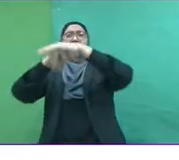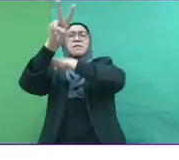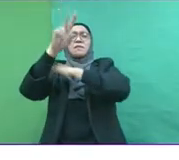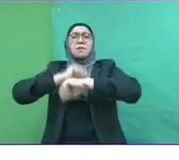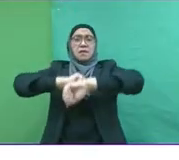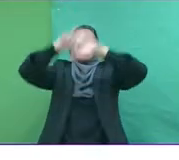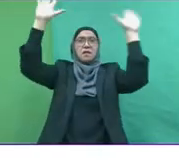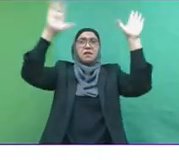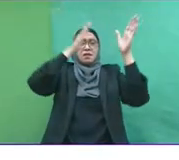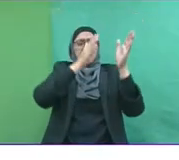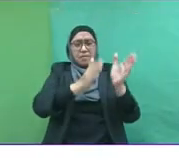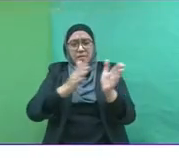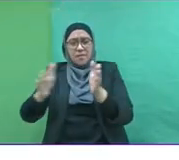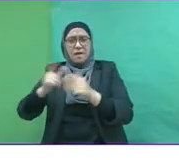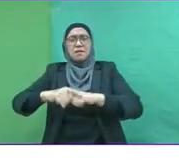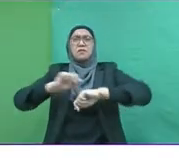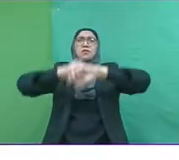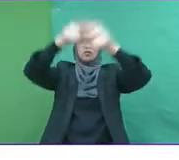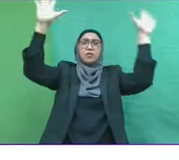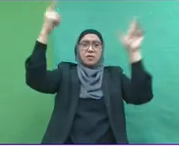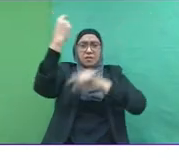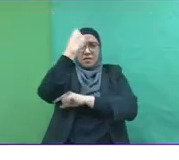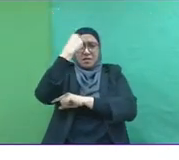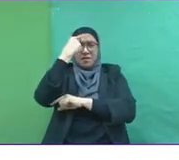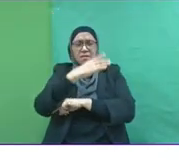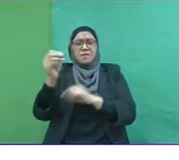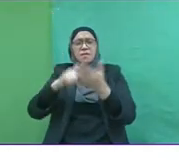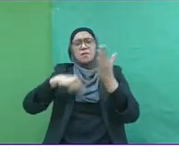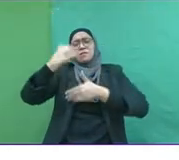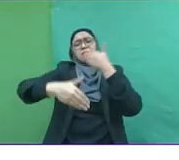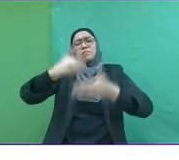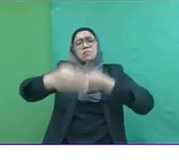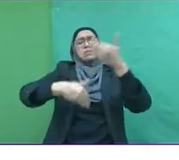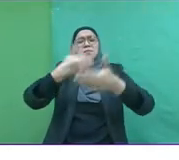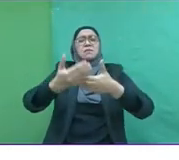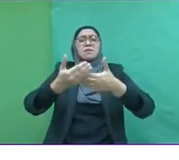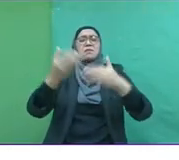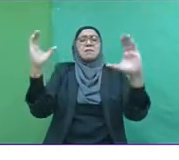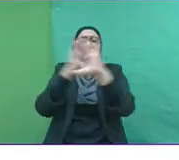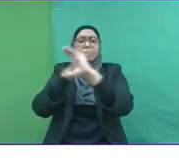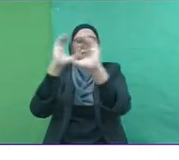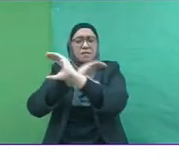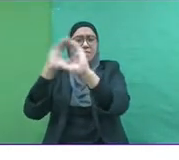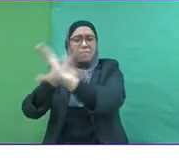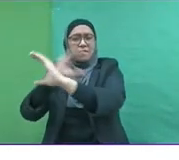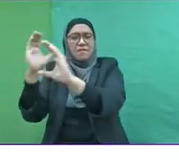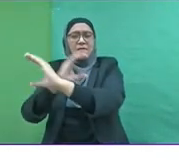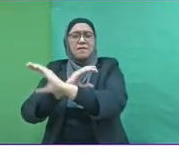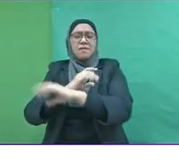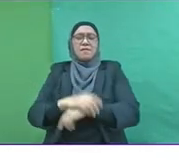clear strategic plans, and strategic thinking to overcome the challenges of the vocal world.